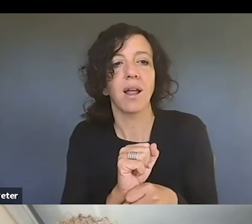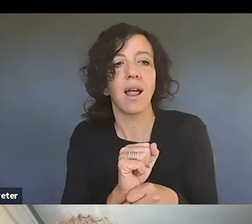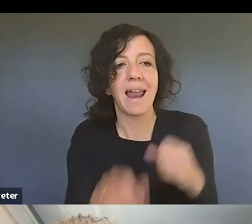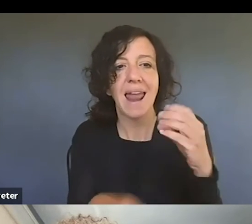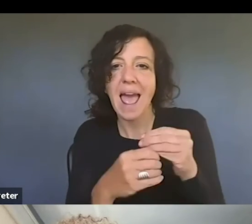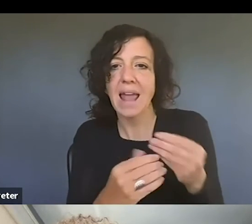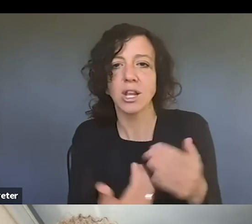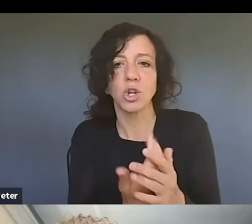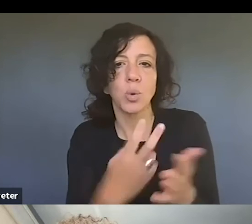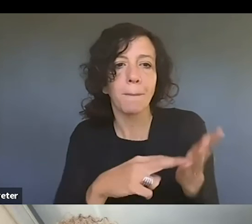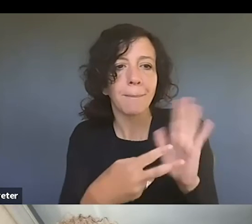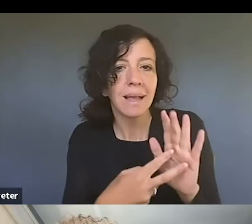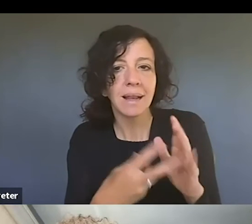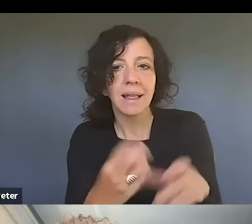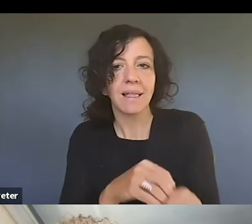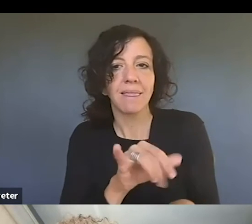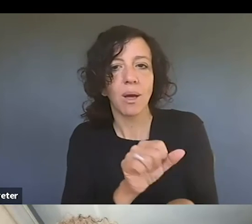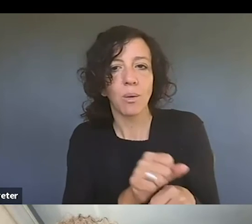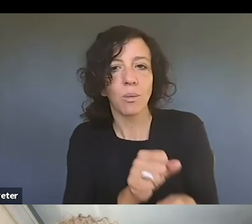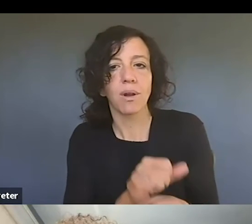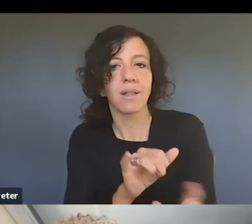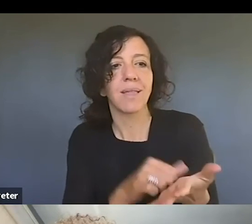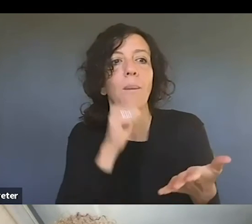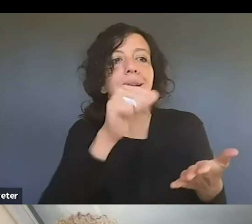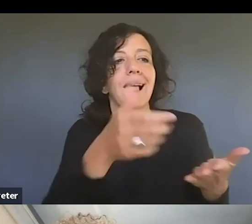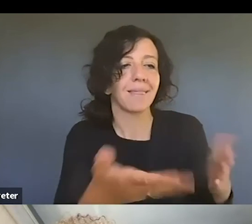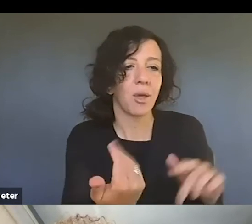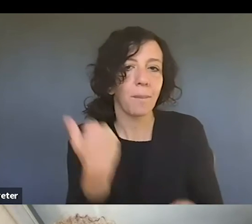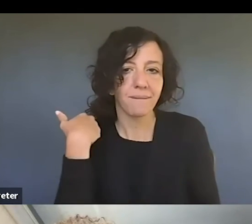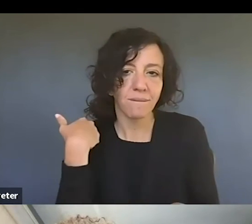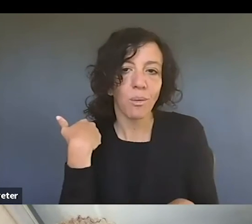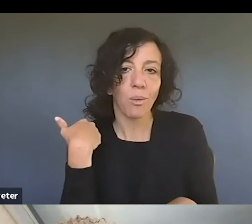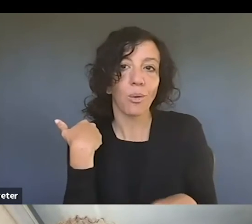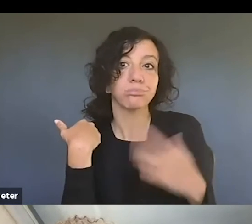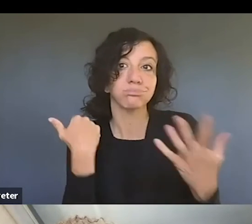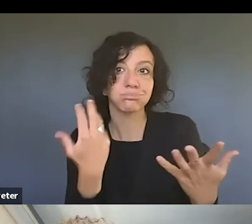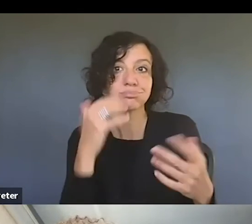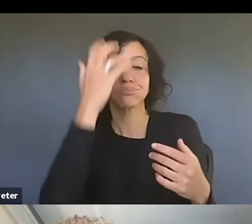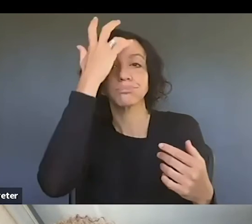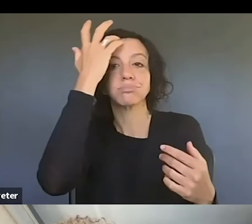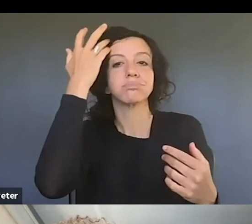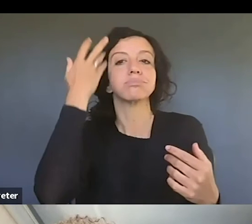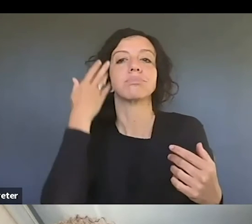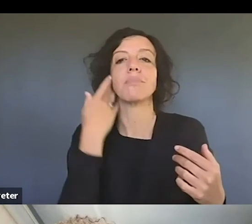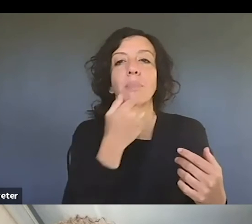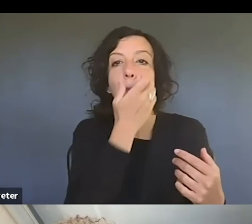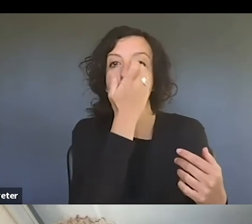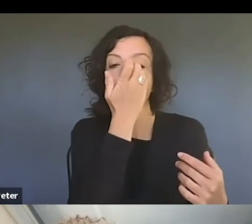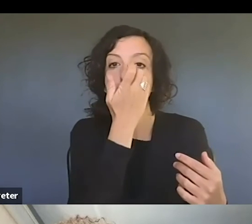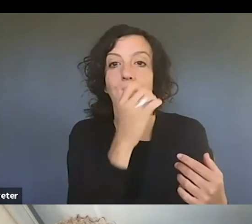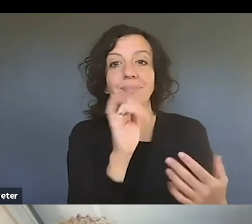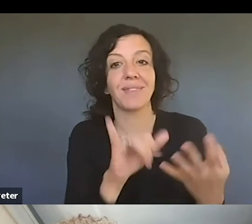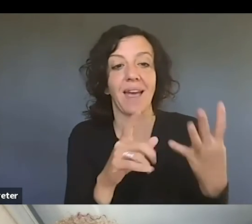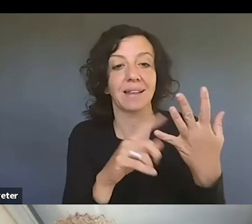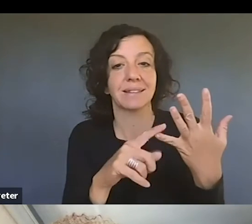into the work, um, that wasn't there before. Um, and, uh, and that's, you know,